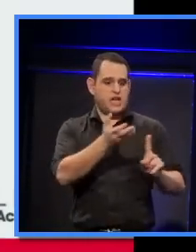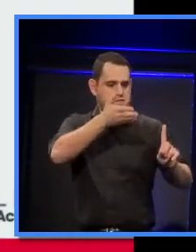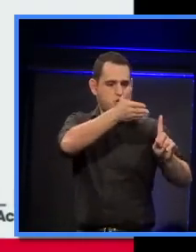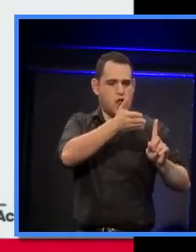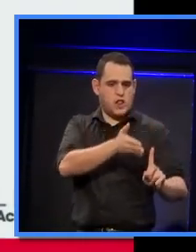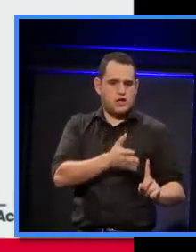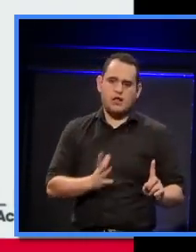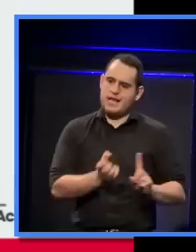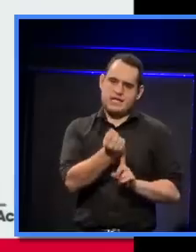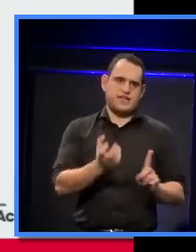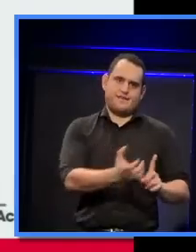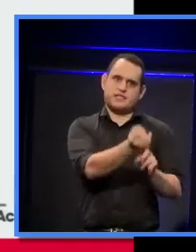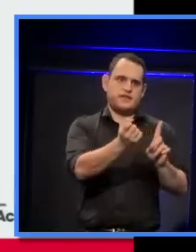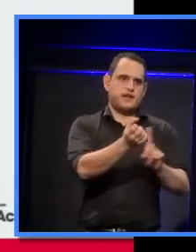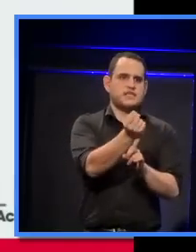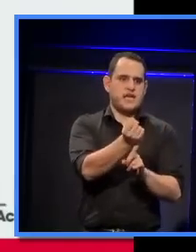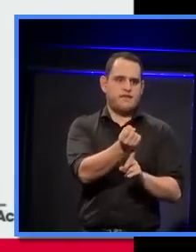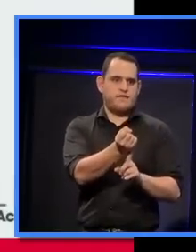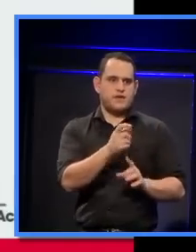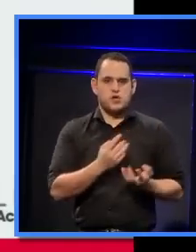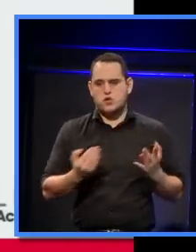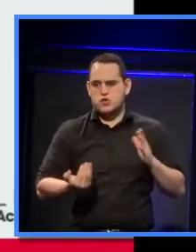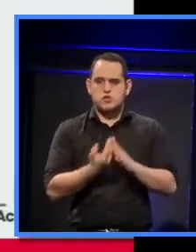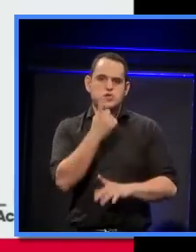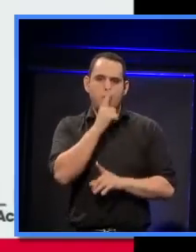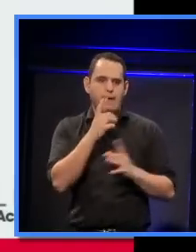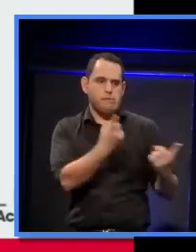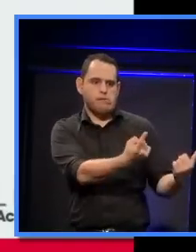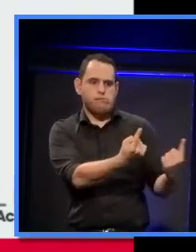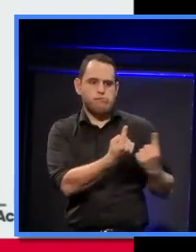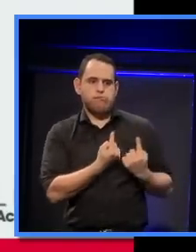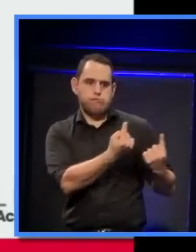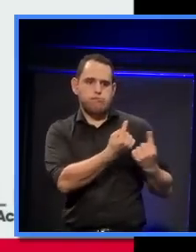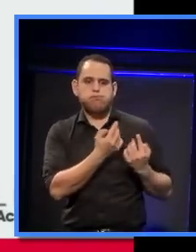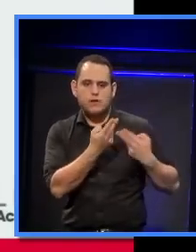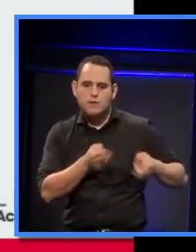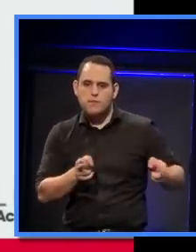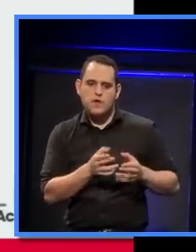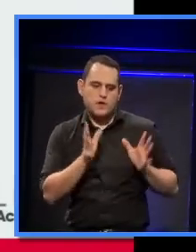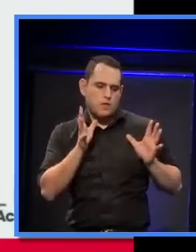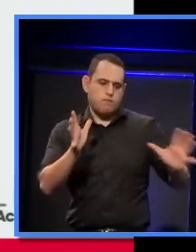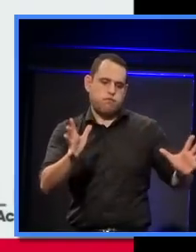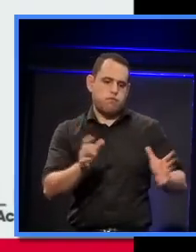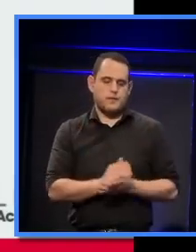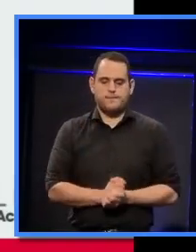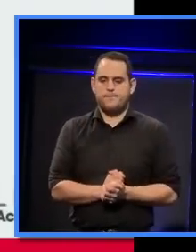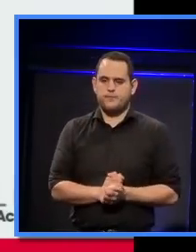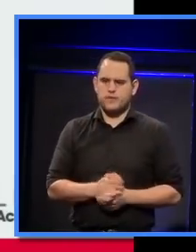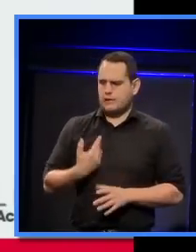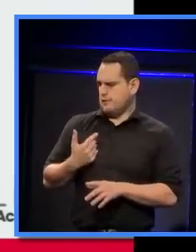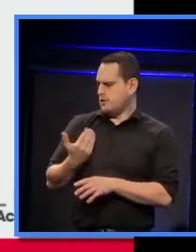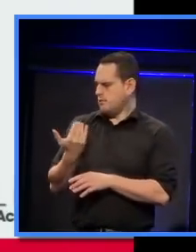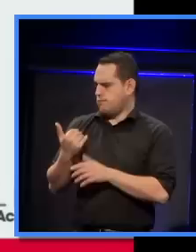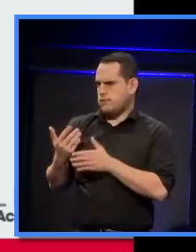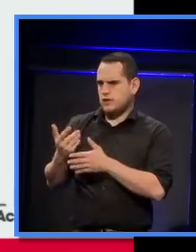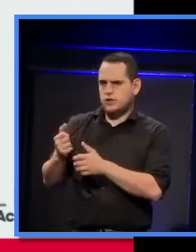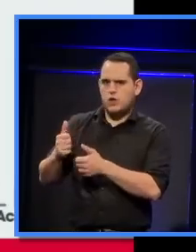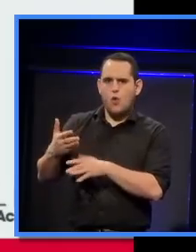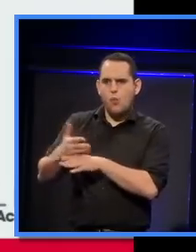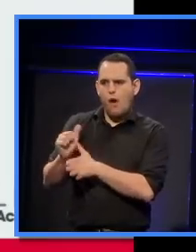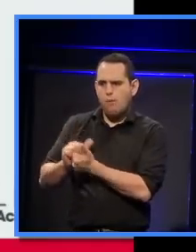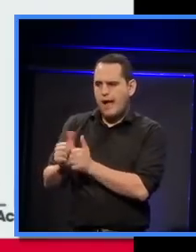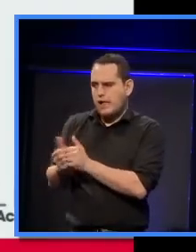music to the people, and bringing new people to music. And one of the, when talking with my colleagues about the relevance of